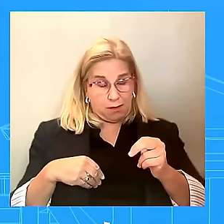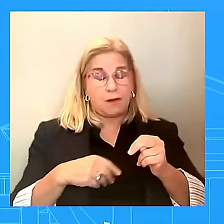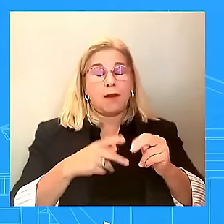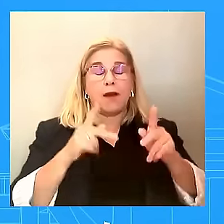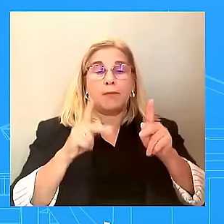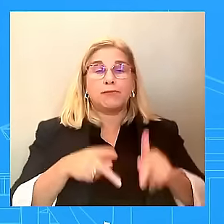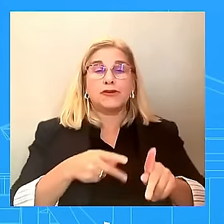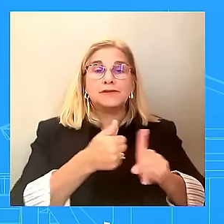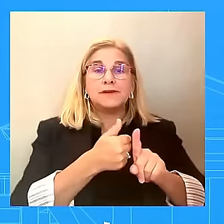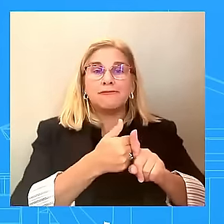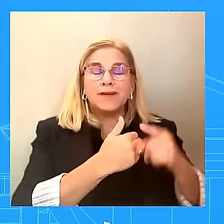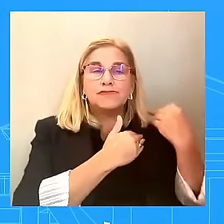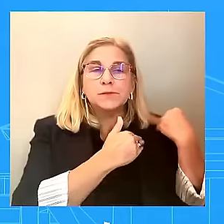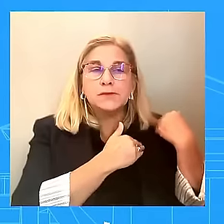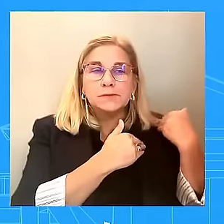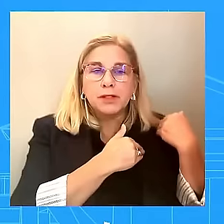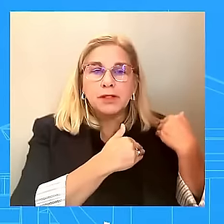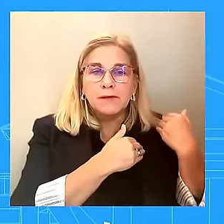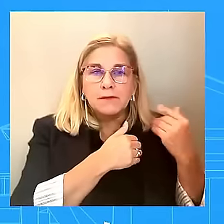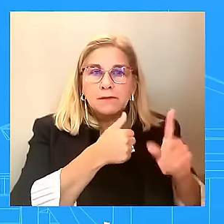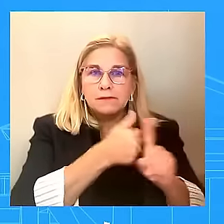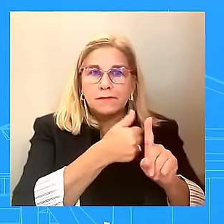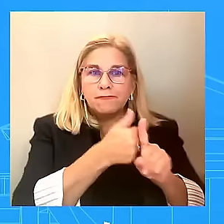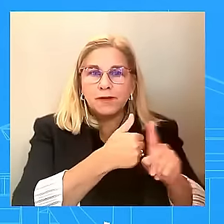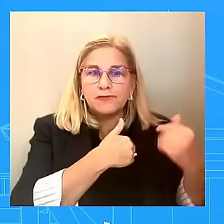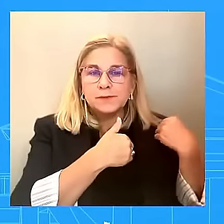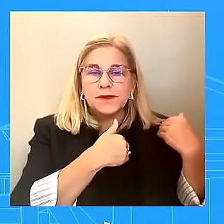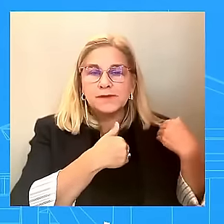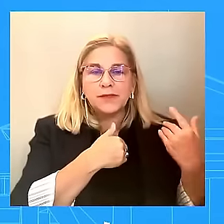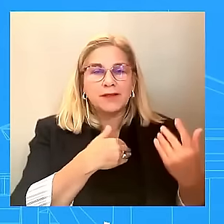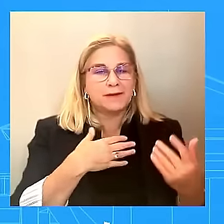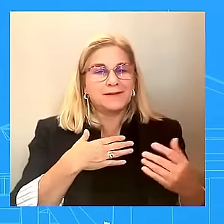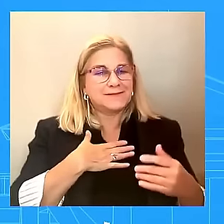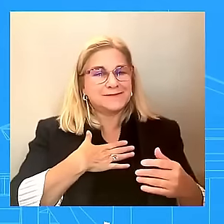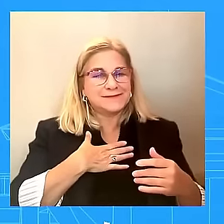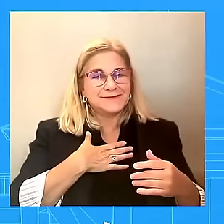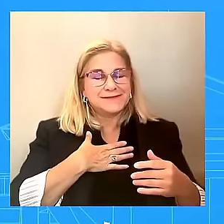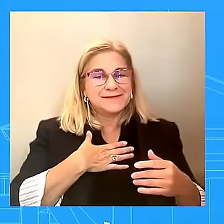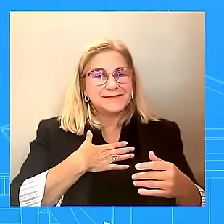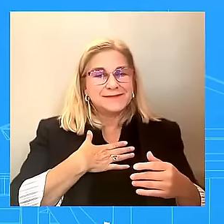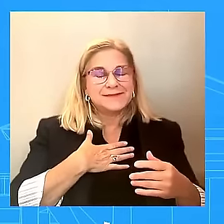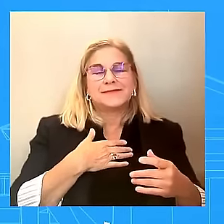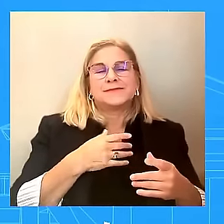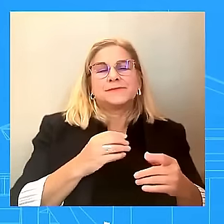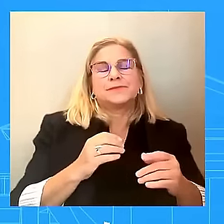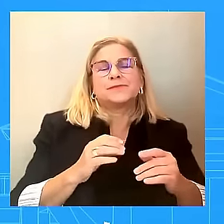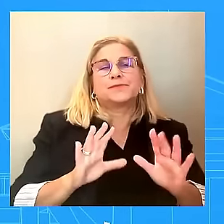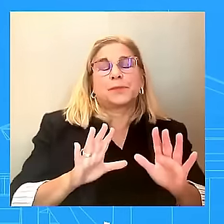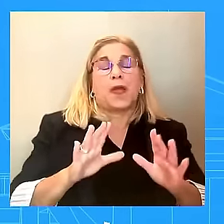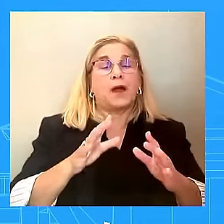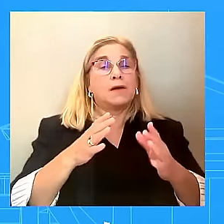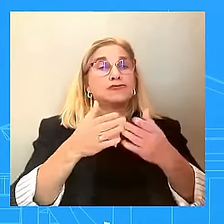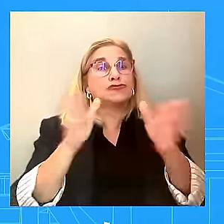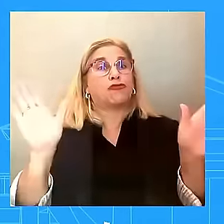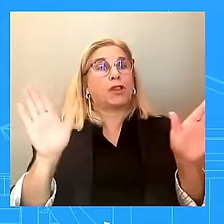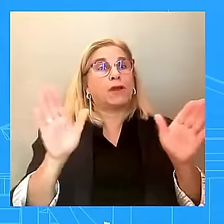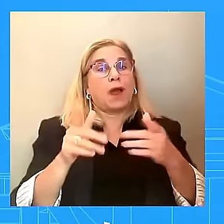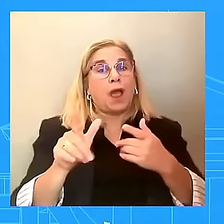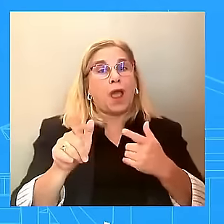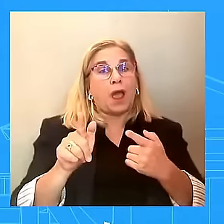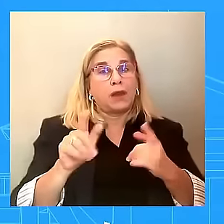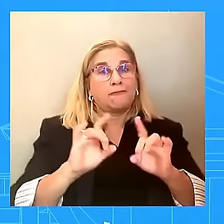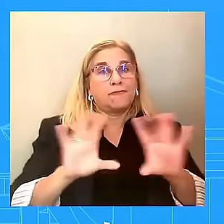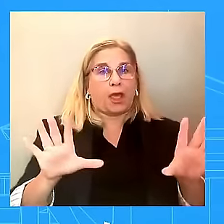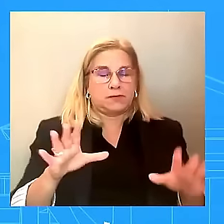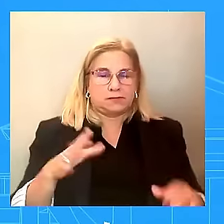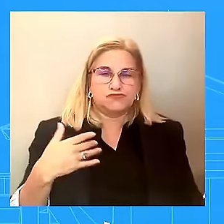At the end of the day, gun violence is an epidemic in our country. Think about our schools, our grocery stores.